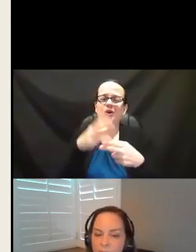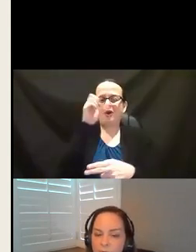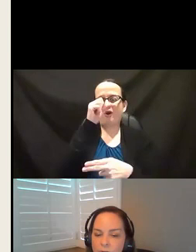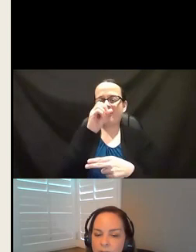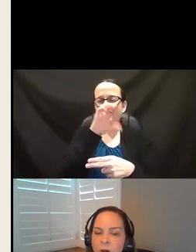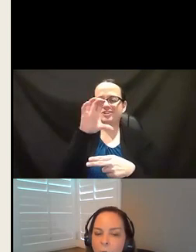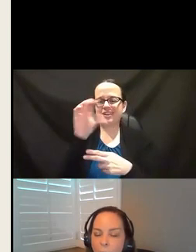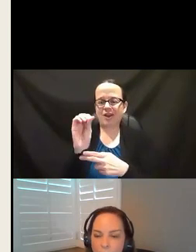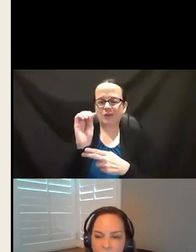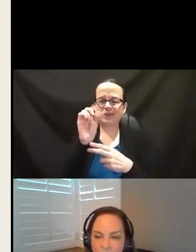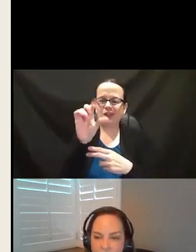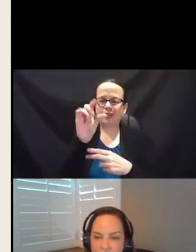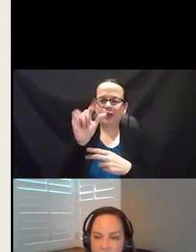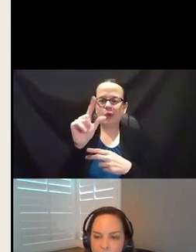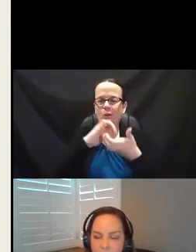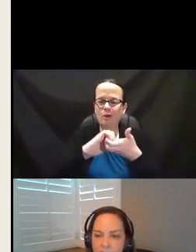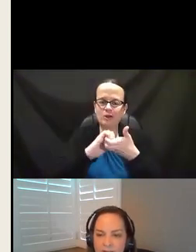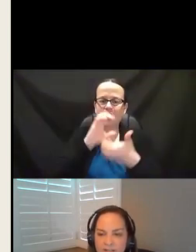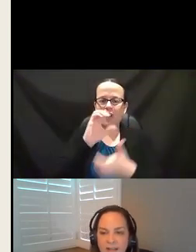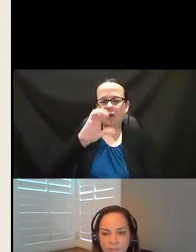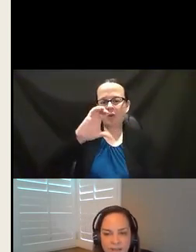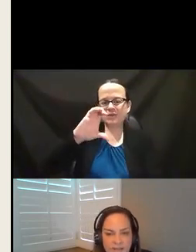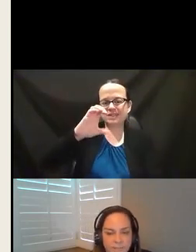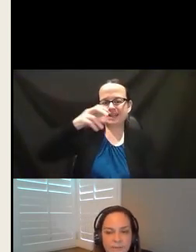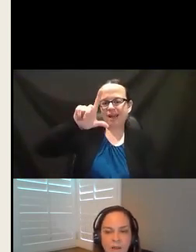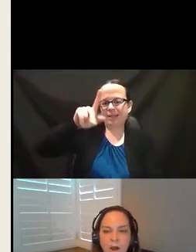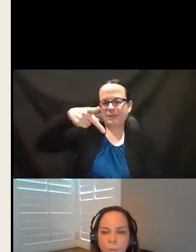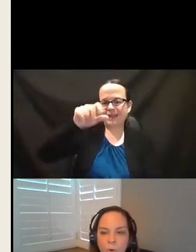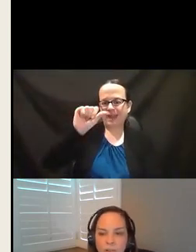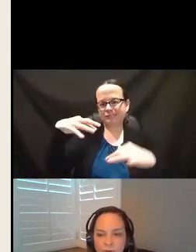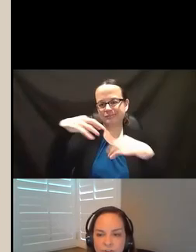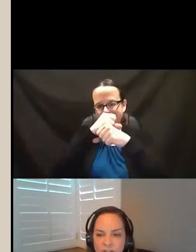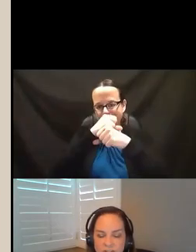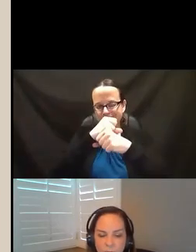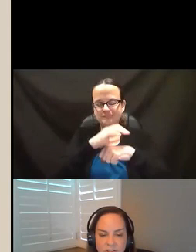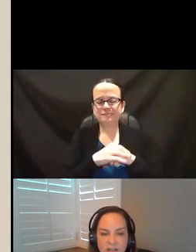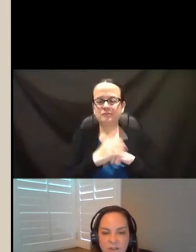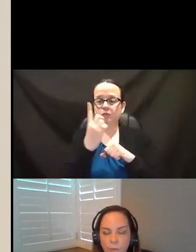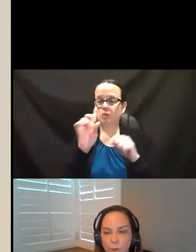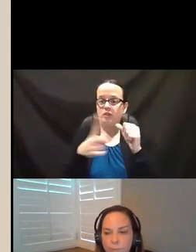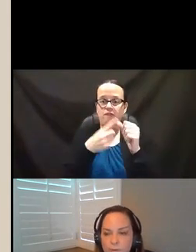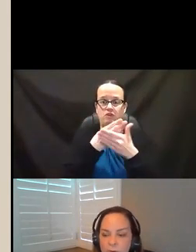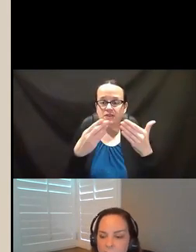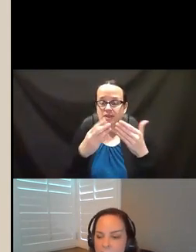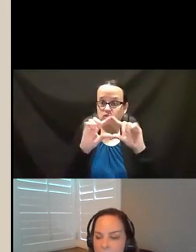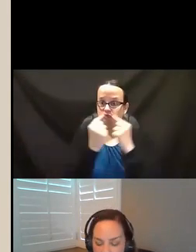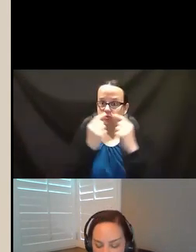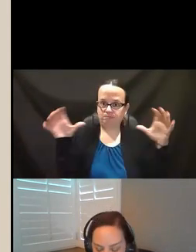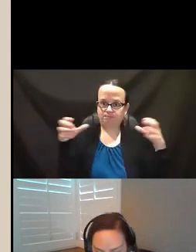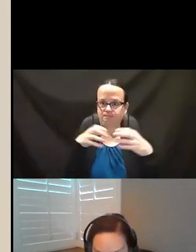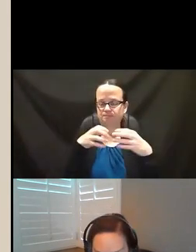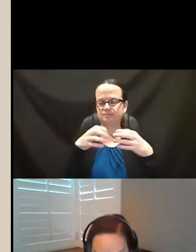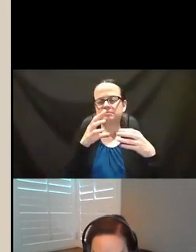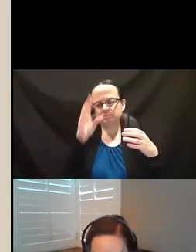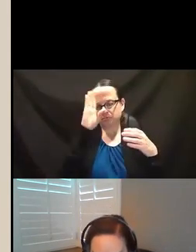Partnership Agreement, or we call it the OCLPA. Next slide, please. One of the first things that we did as a group, and I